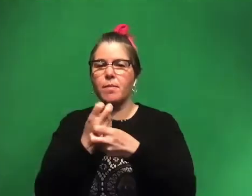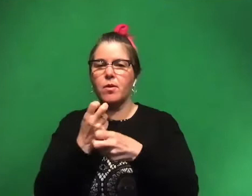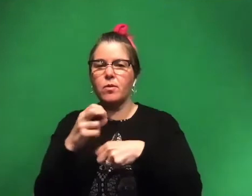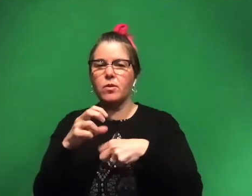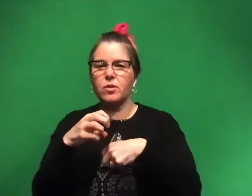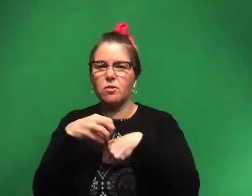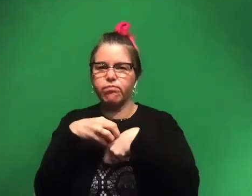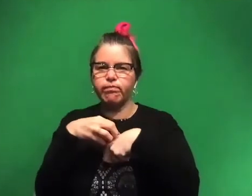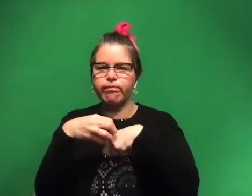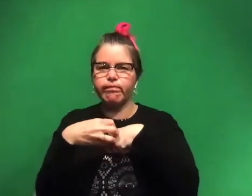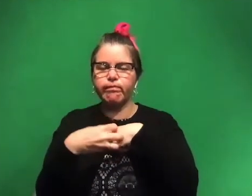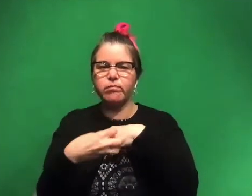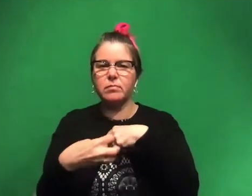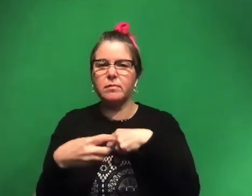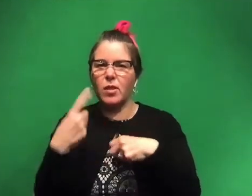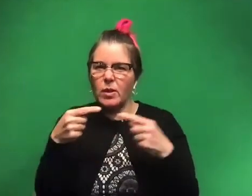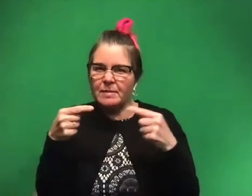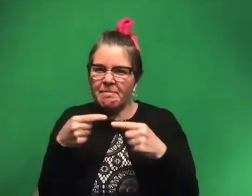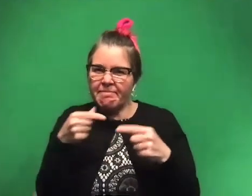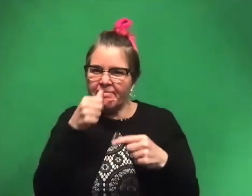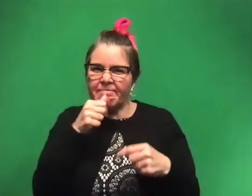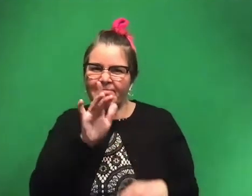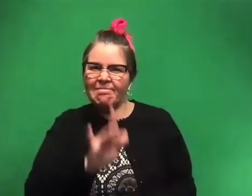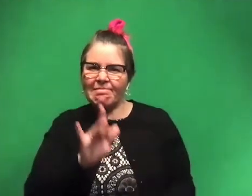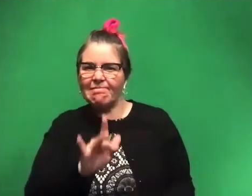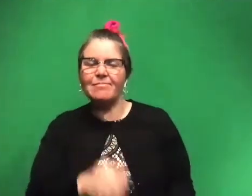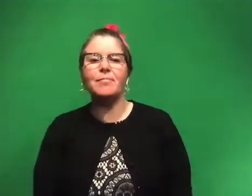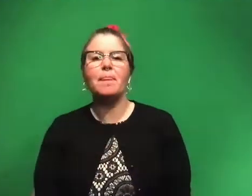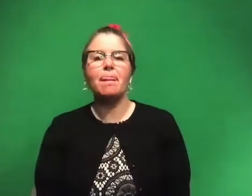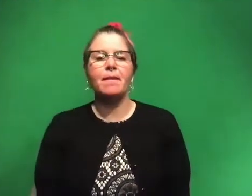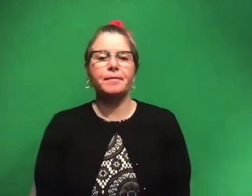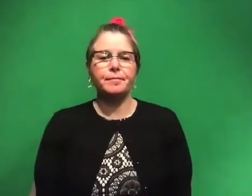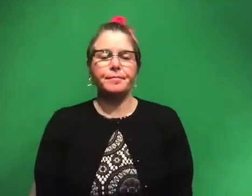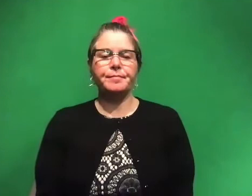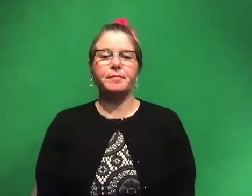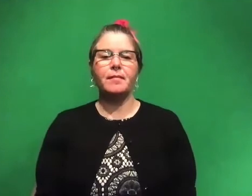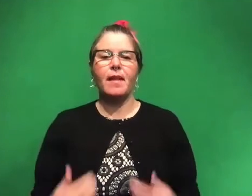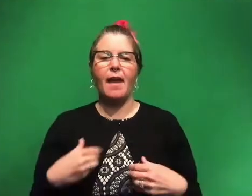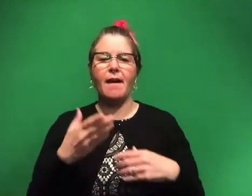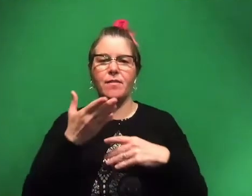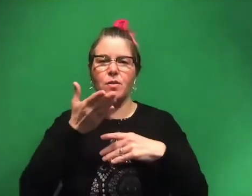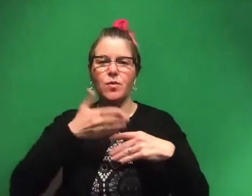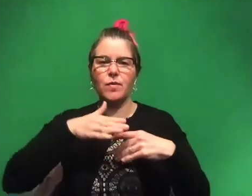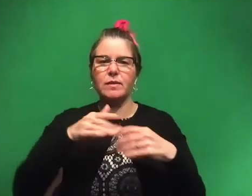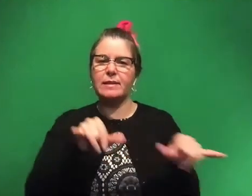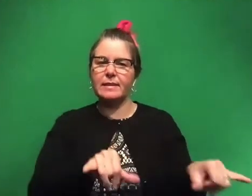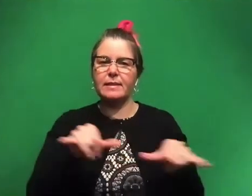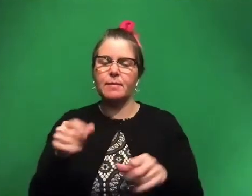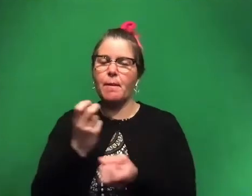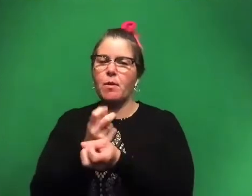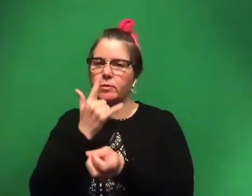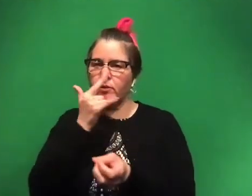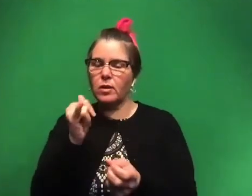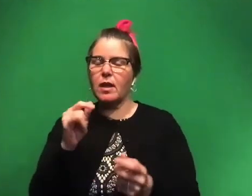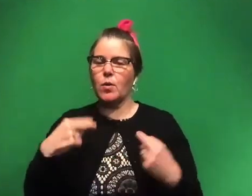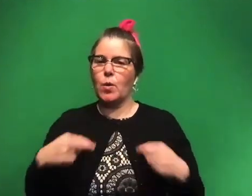gnarly. And it looks so painful, poor guy. And it's got these grooves very similar to what bones look like when you,